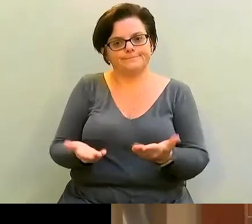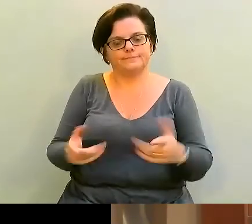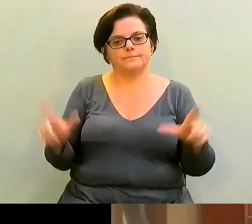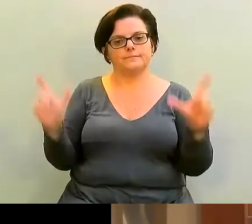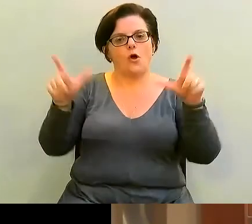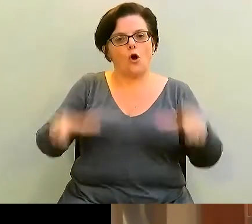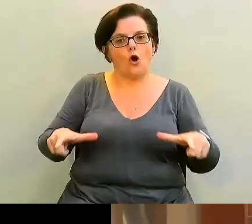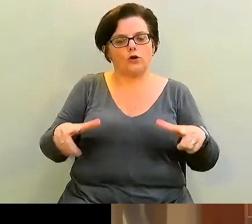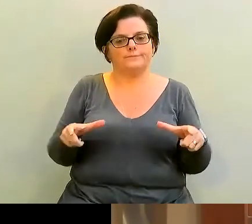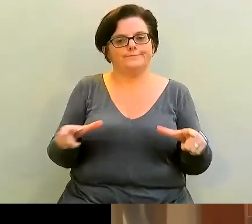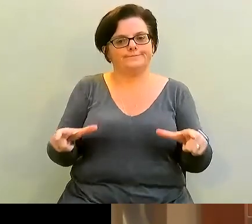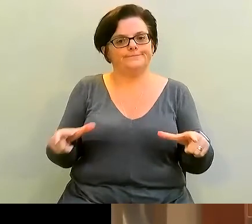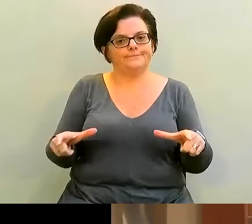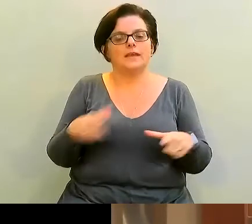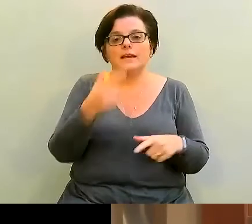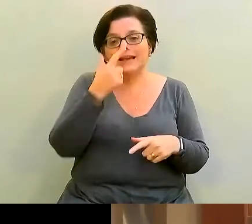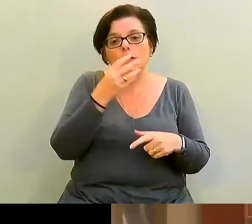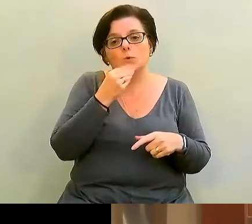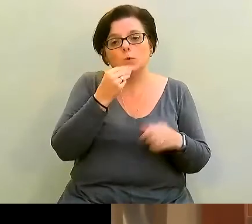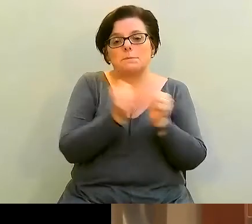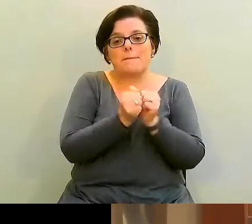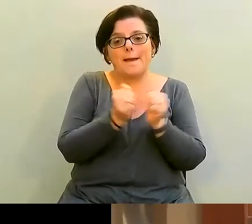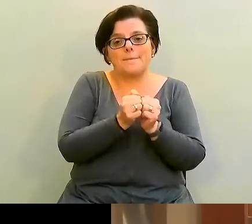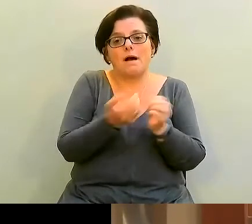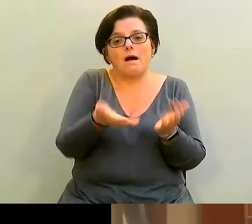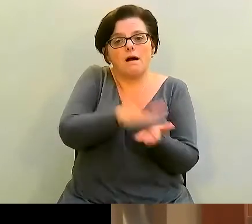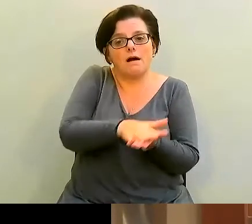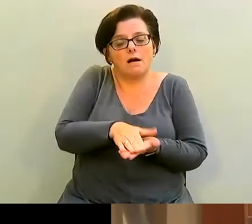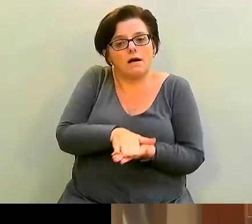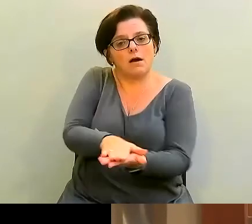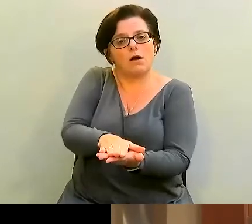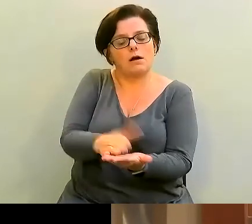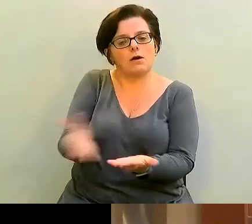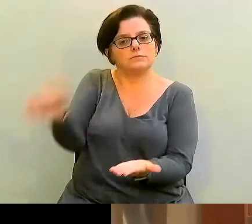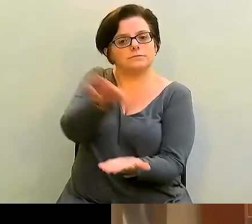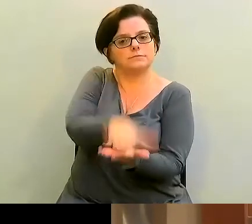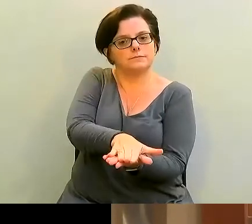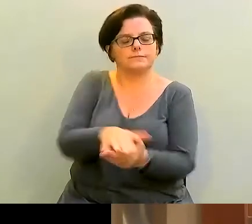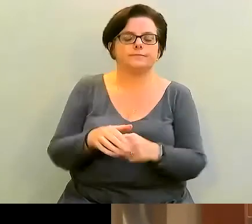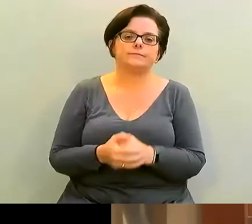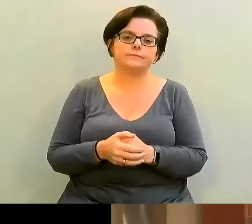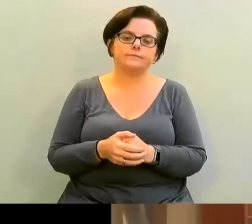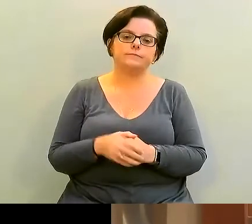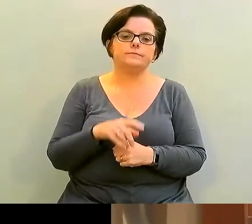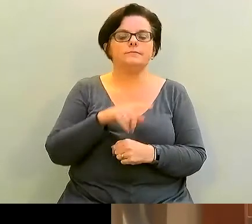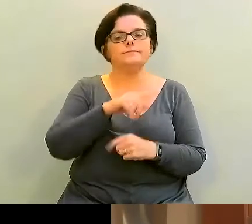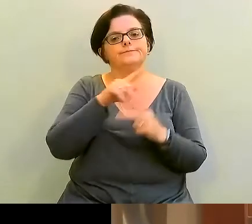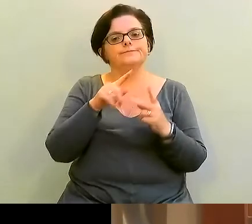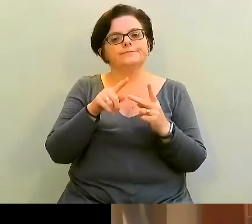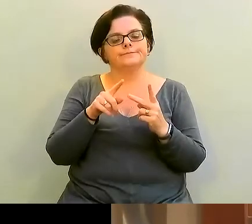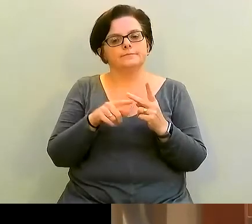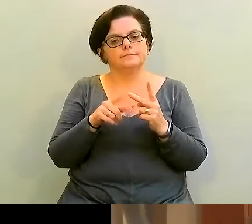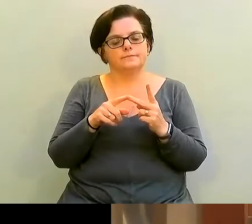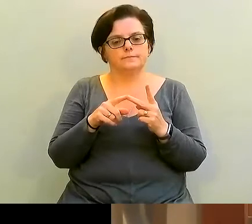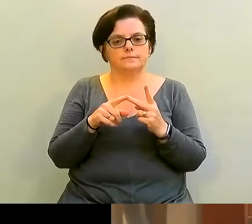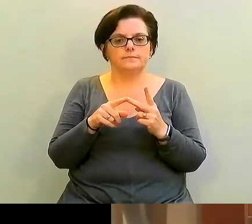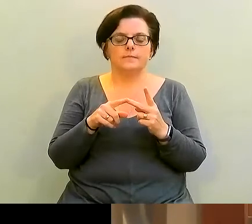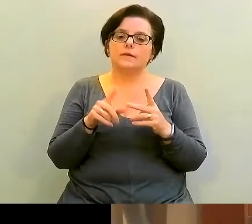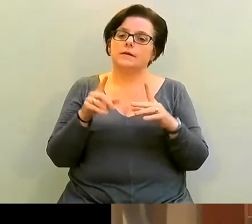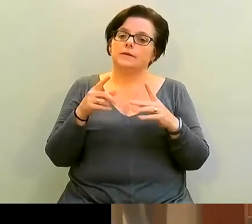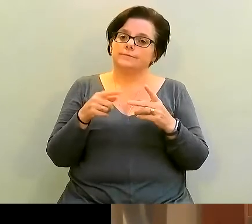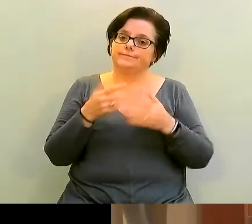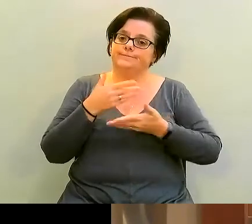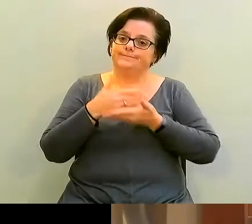my board from sliding when I cut something big. The second thing I wanted to share is that everything in cooking